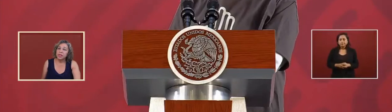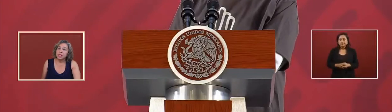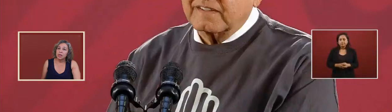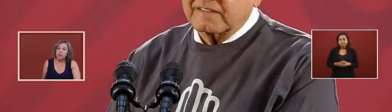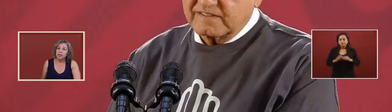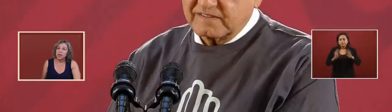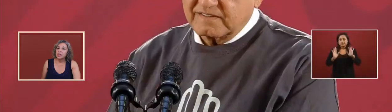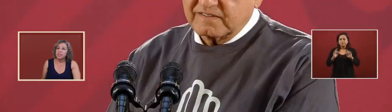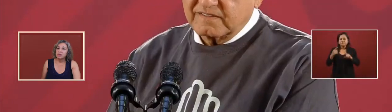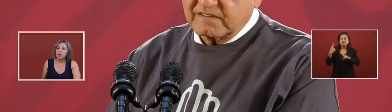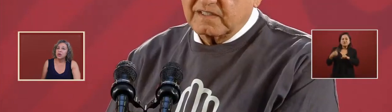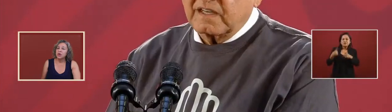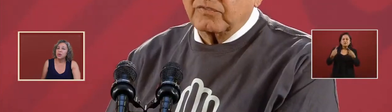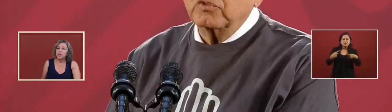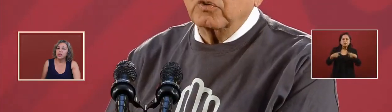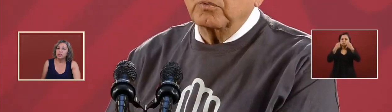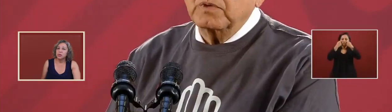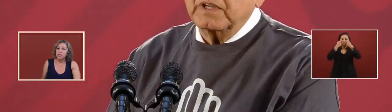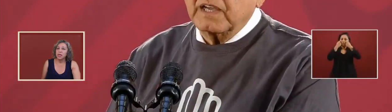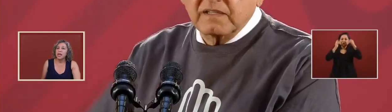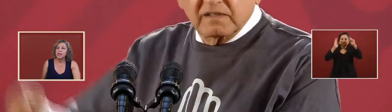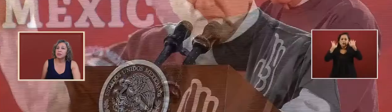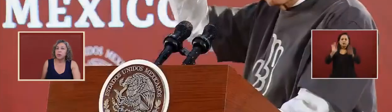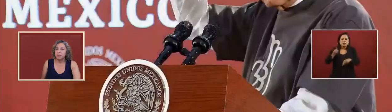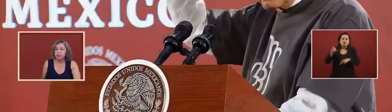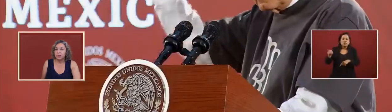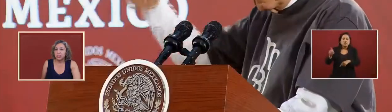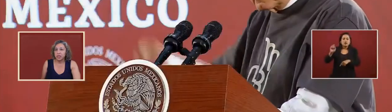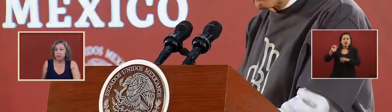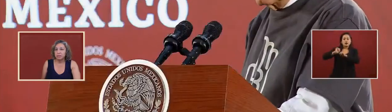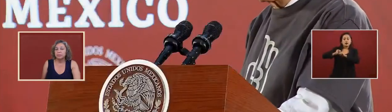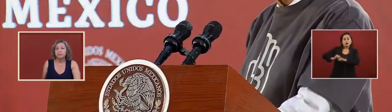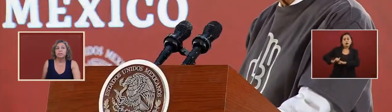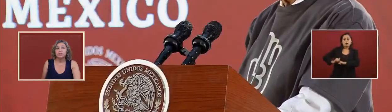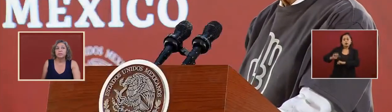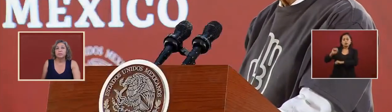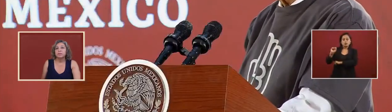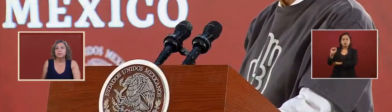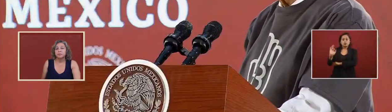it it doesn't matter who it deals with and let the public function